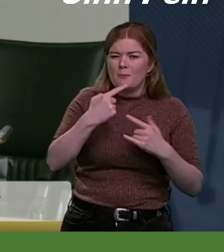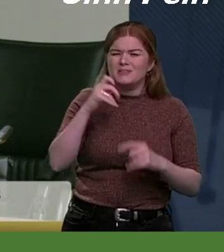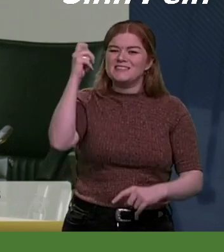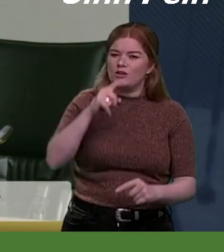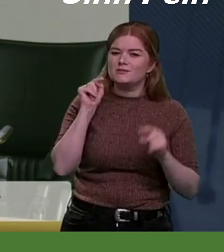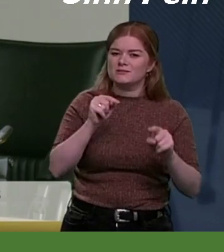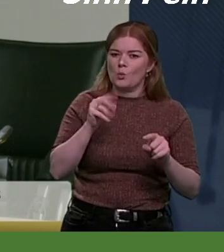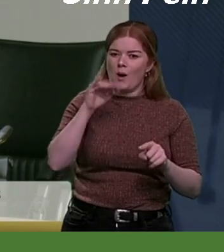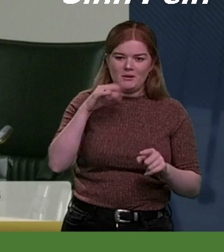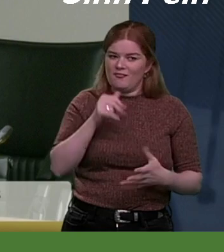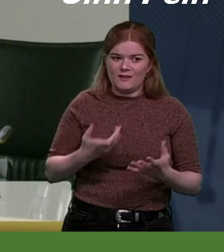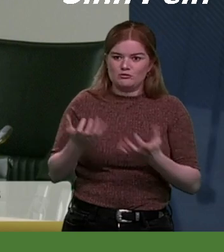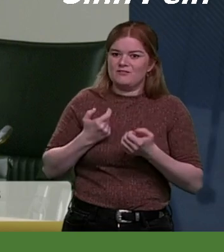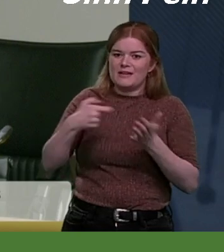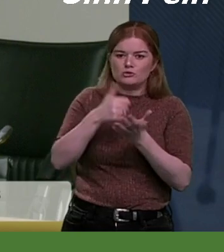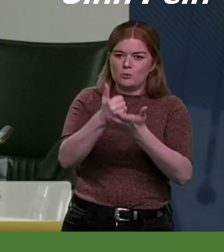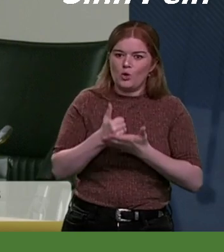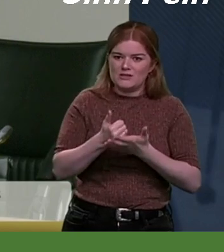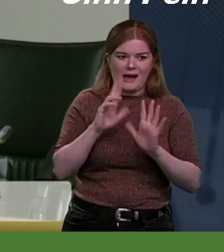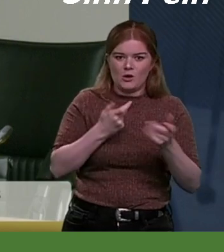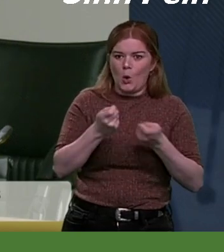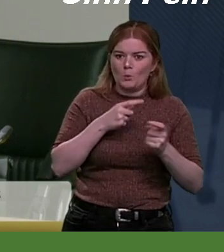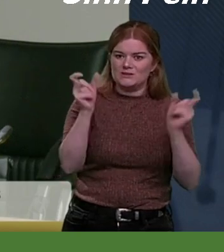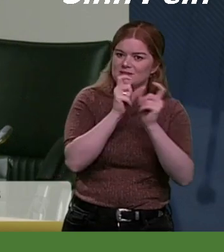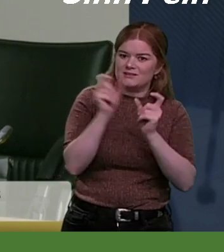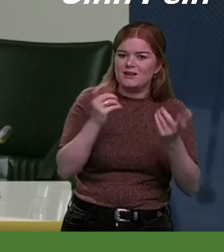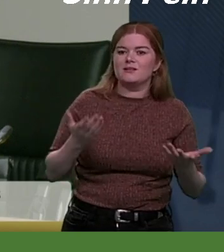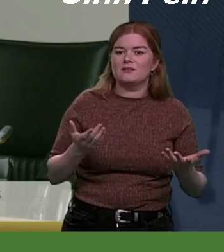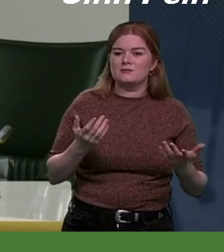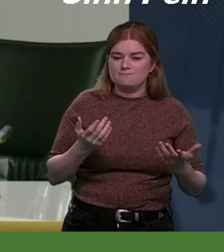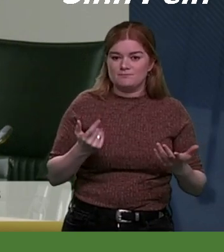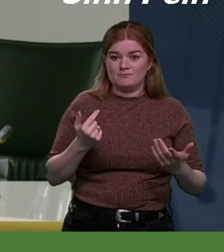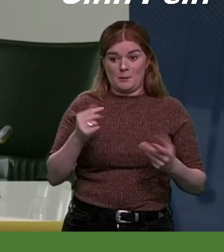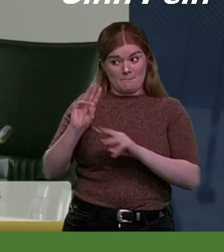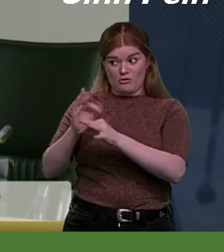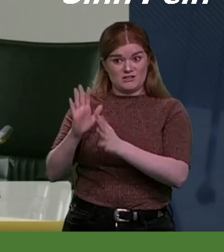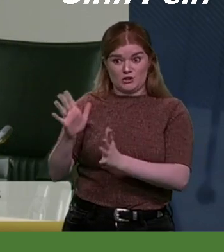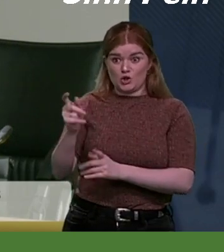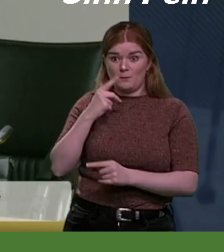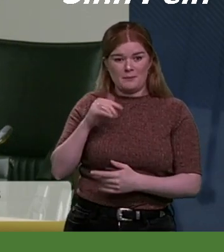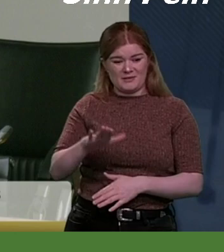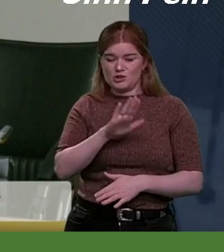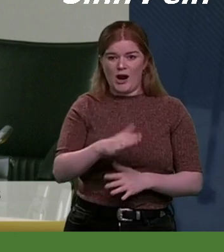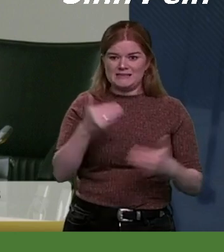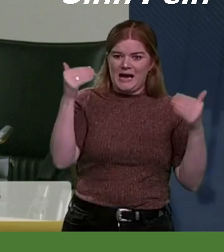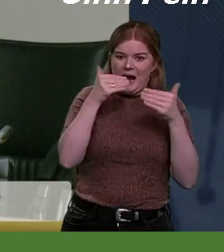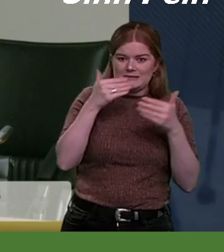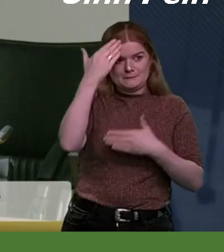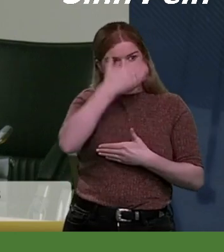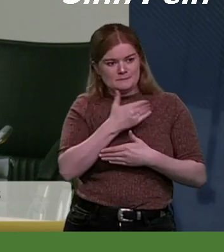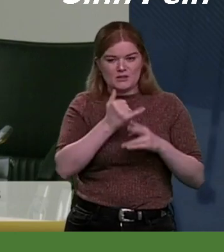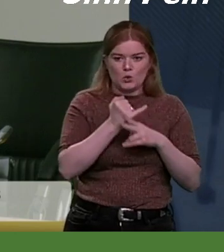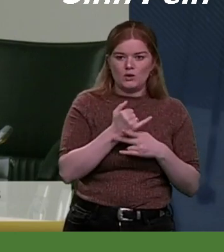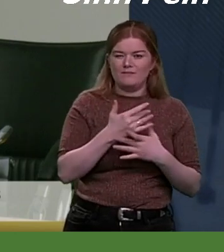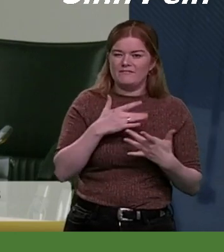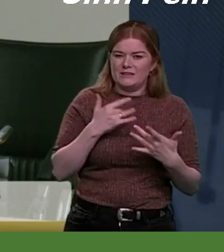difficult because they're not getting additional support to cope with their dyslexia. And I have parents tell me that the child is maybe masking at school a little bit.